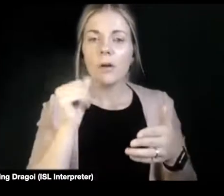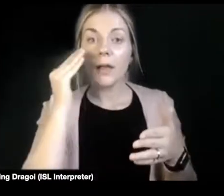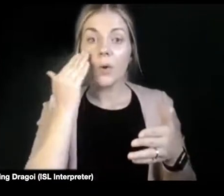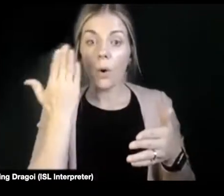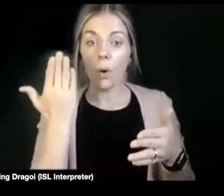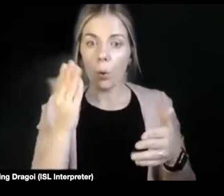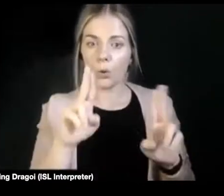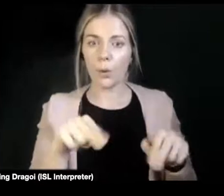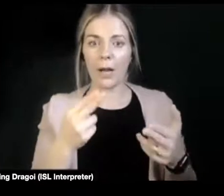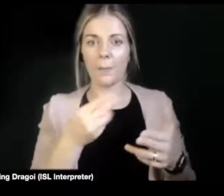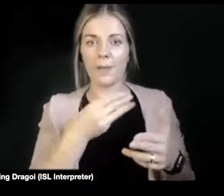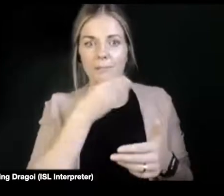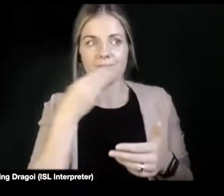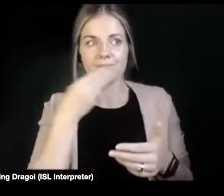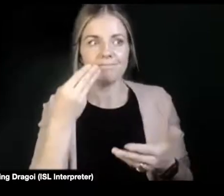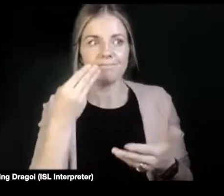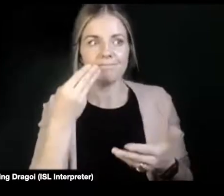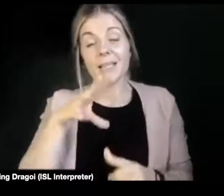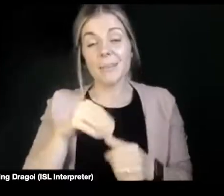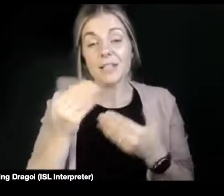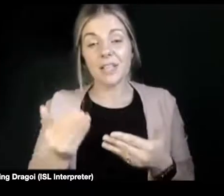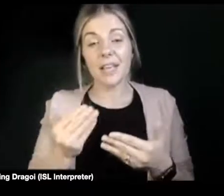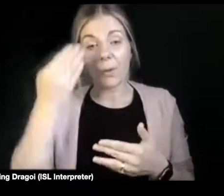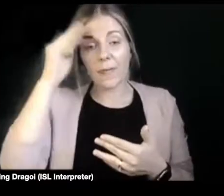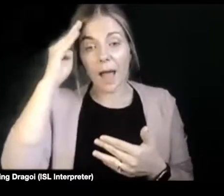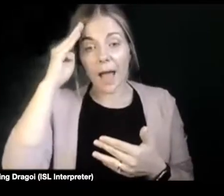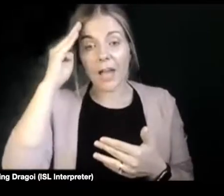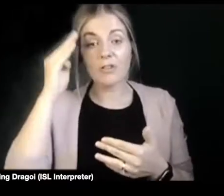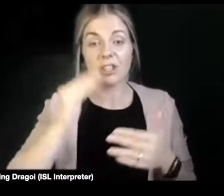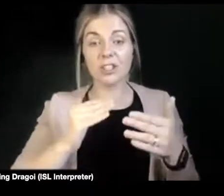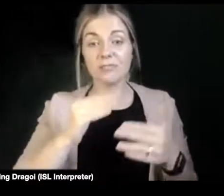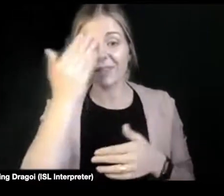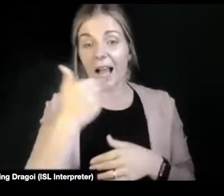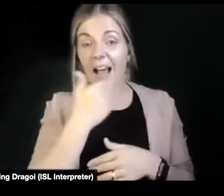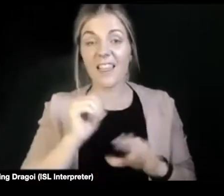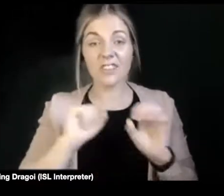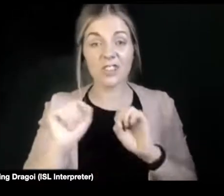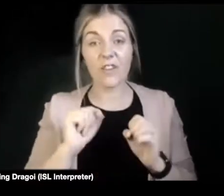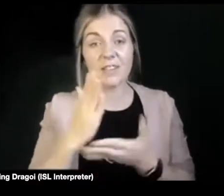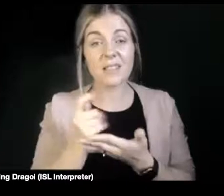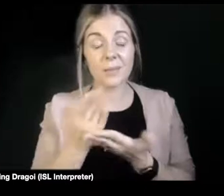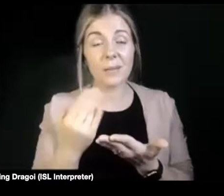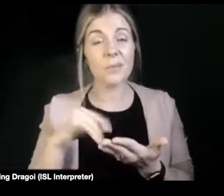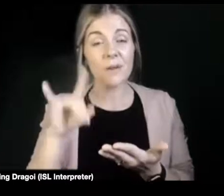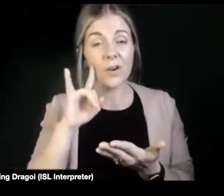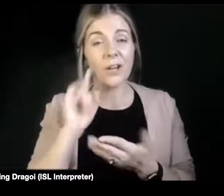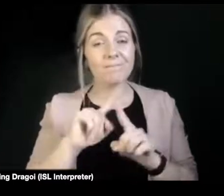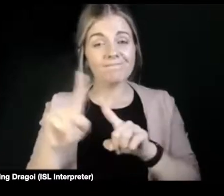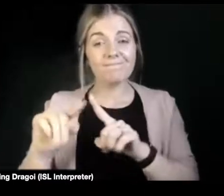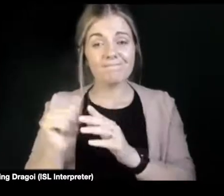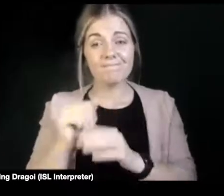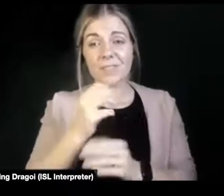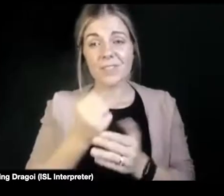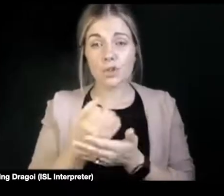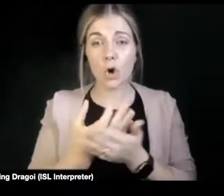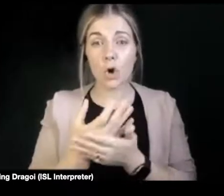guaranteed. And especially with the Irish Catholic ethos of services, sometimes we've seen, like we've heard stories of an ethos of an